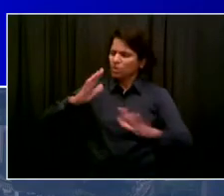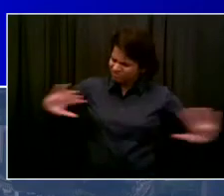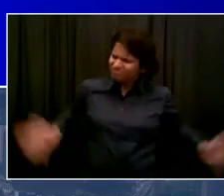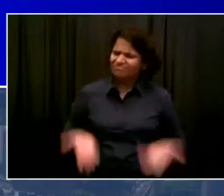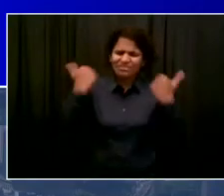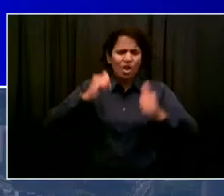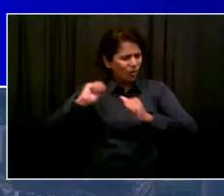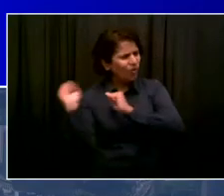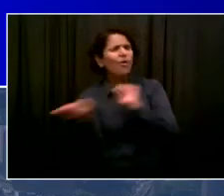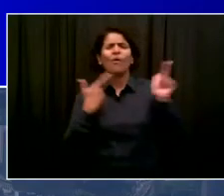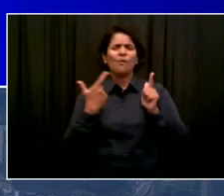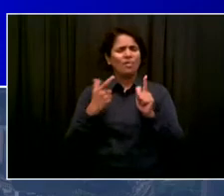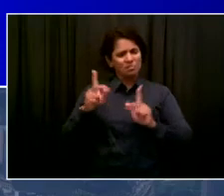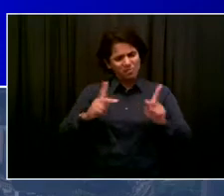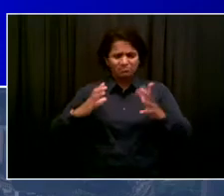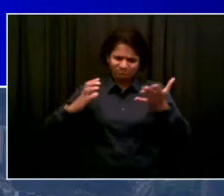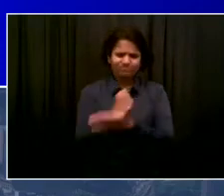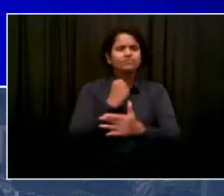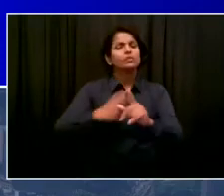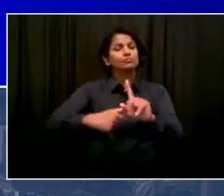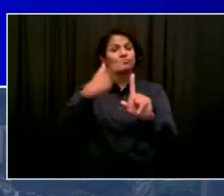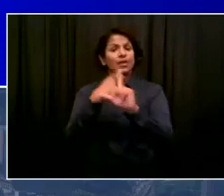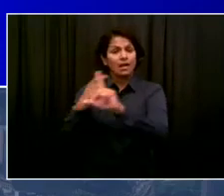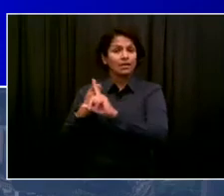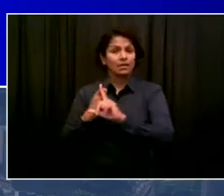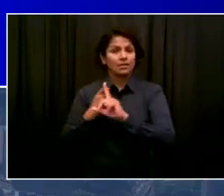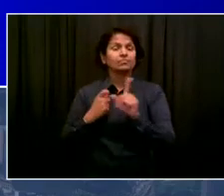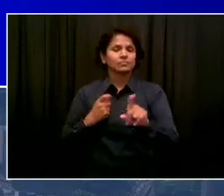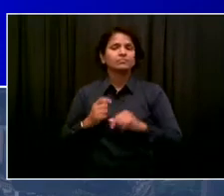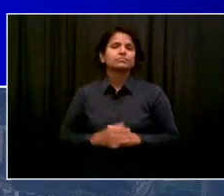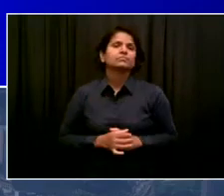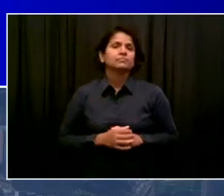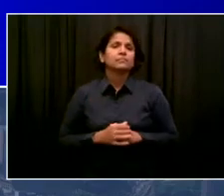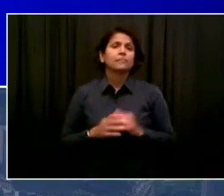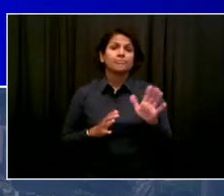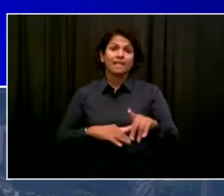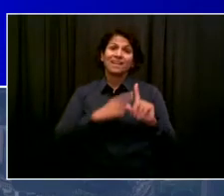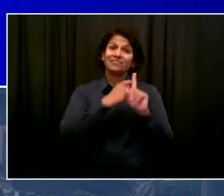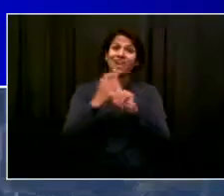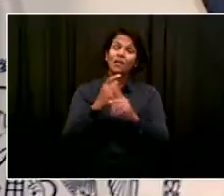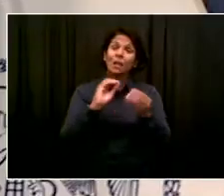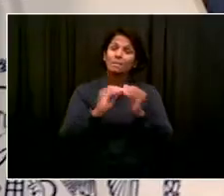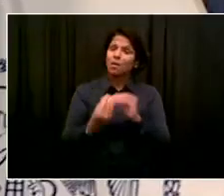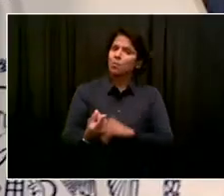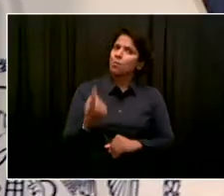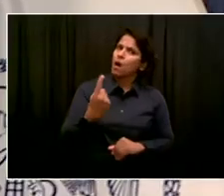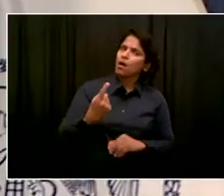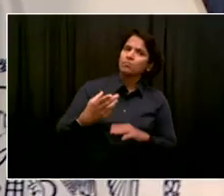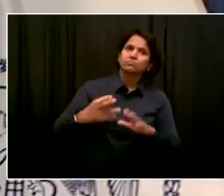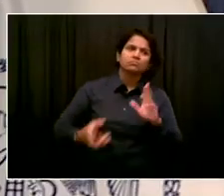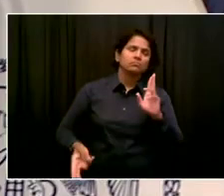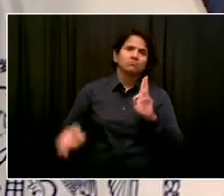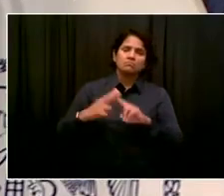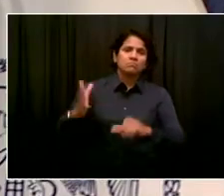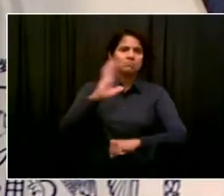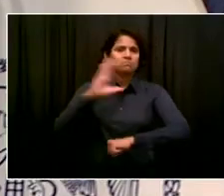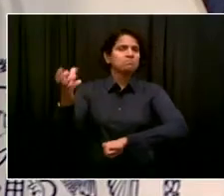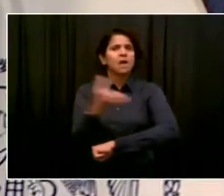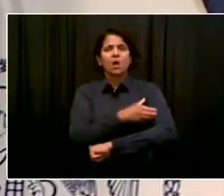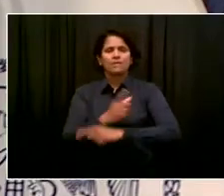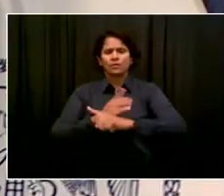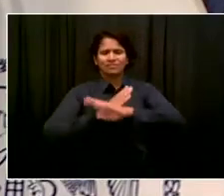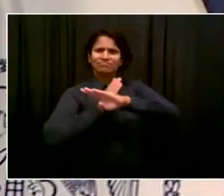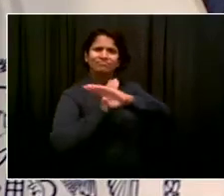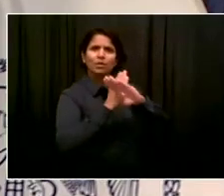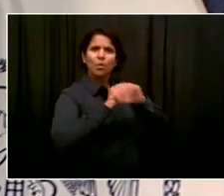Vaccines are the number one most powerful weapon against COVID by far. But we also clearly believe there's